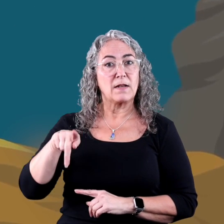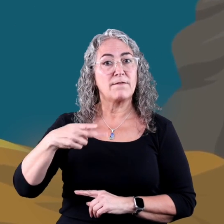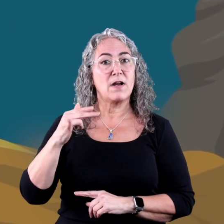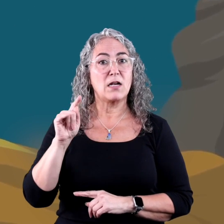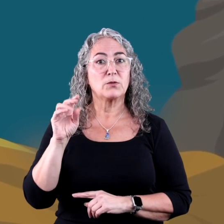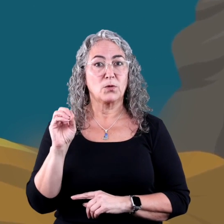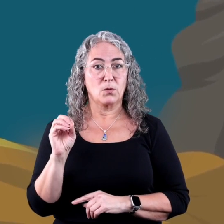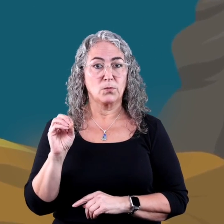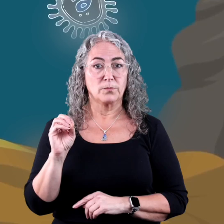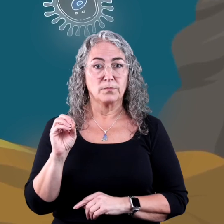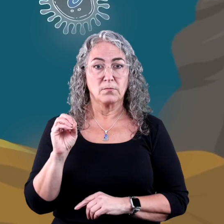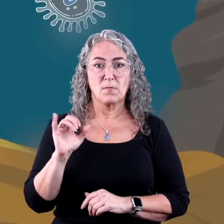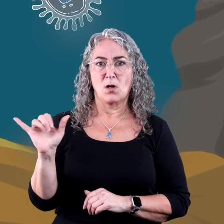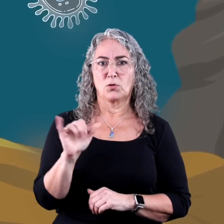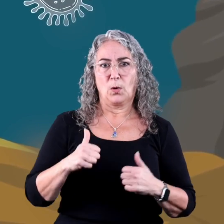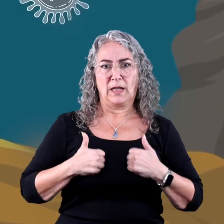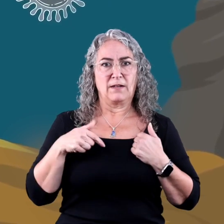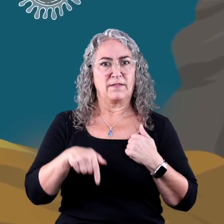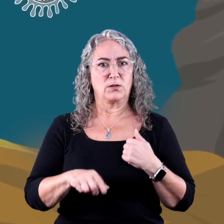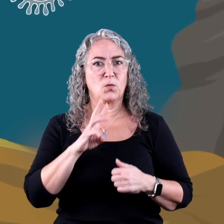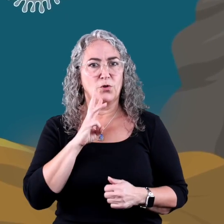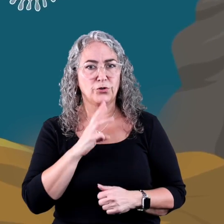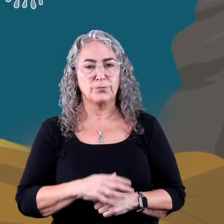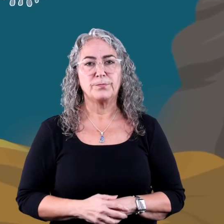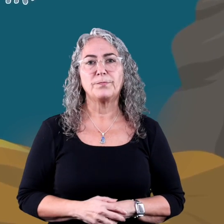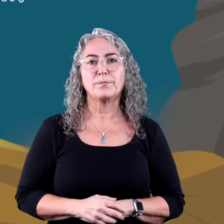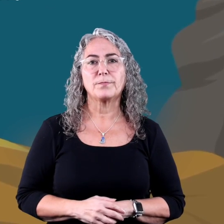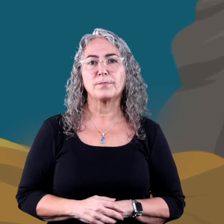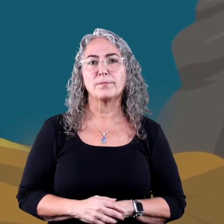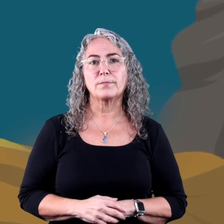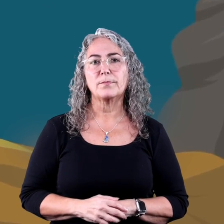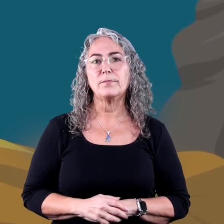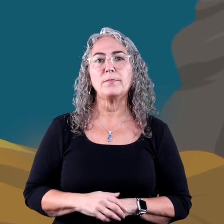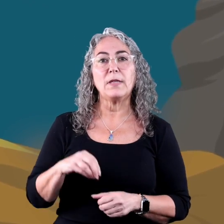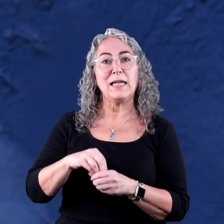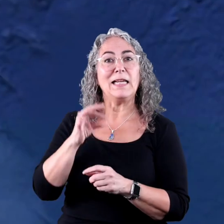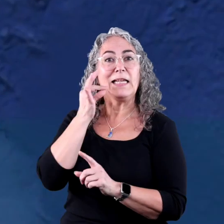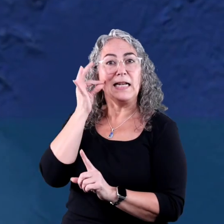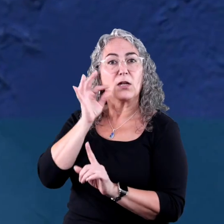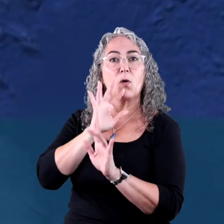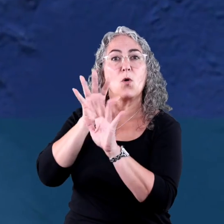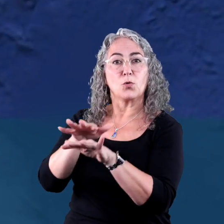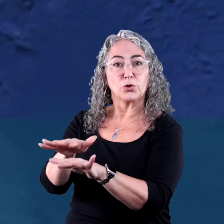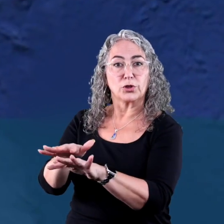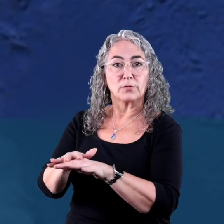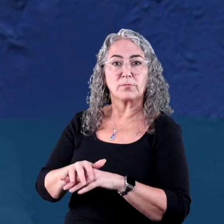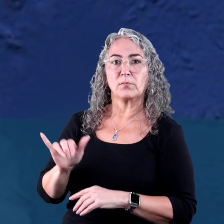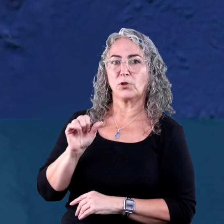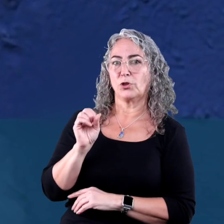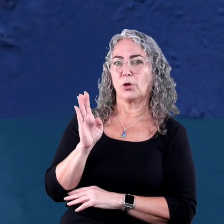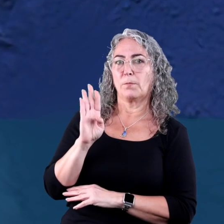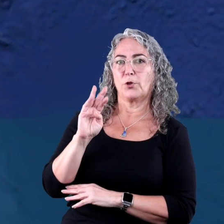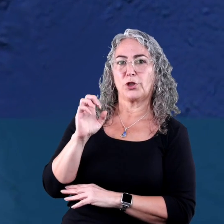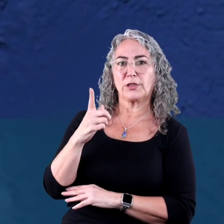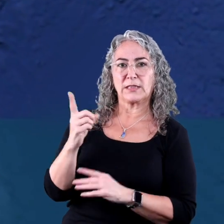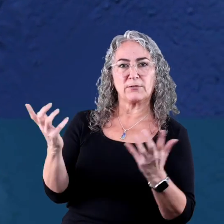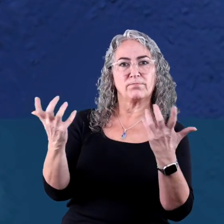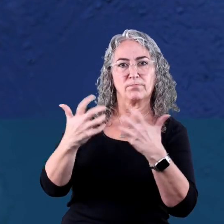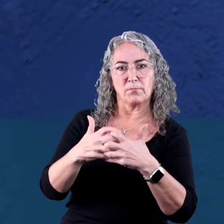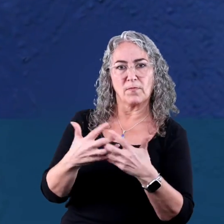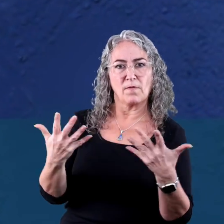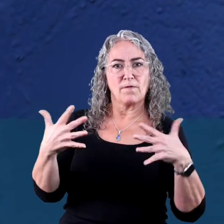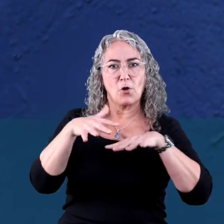seaweed, and phytoplankton also live in these waters. In the Indian Ocean, there is a submerged